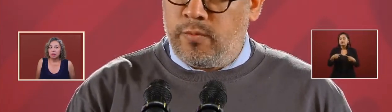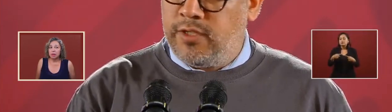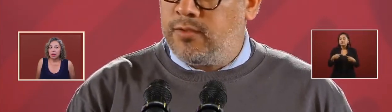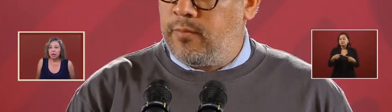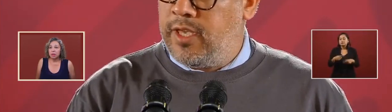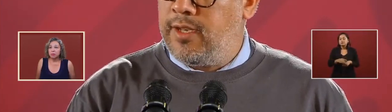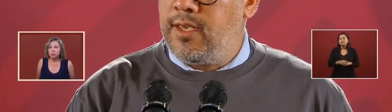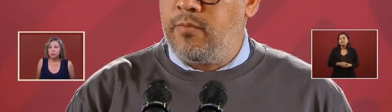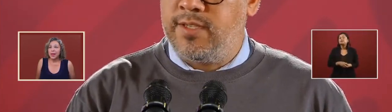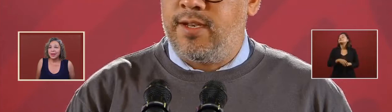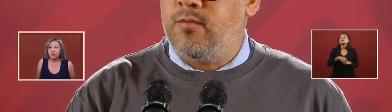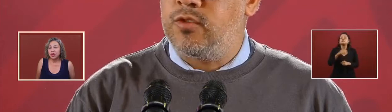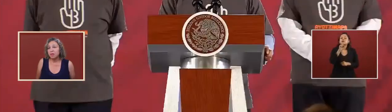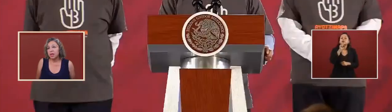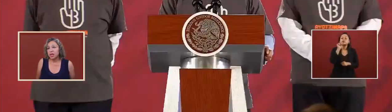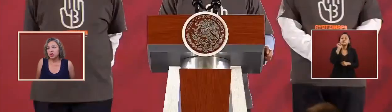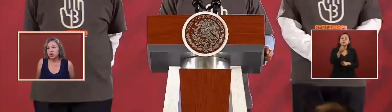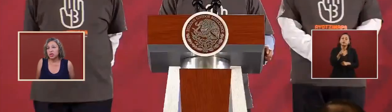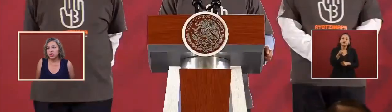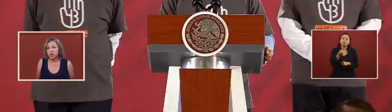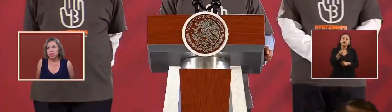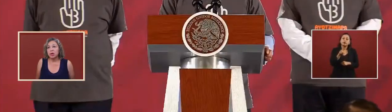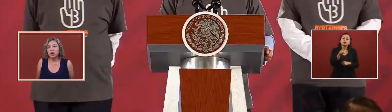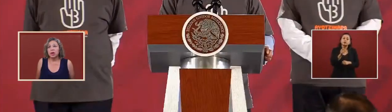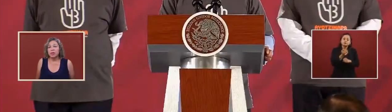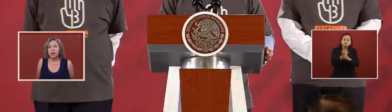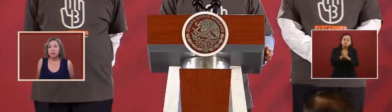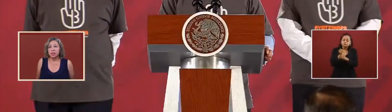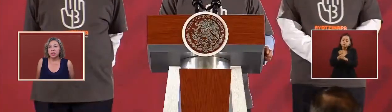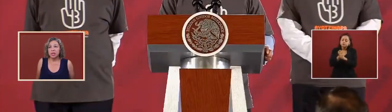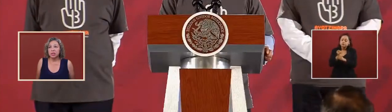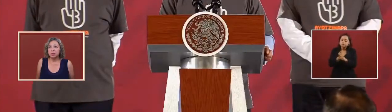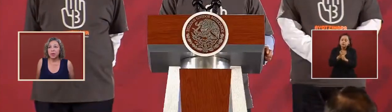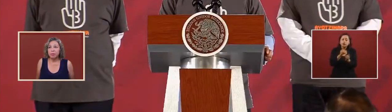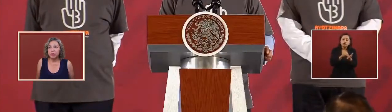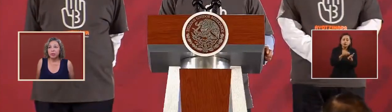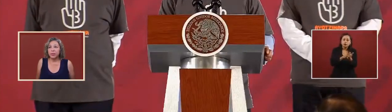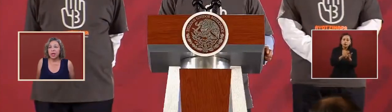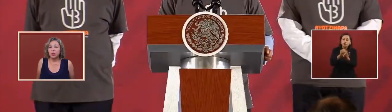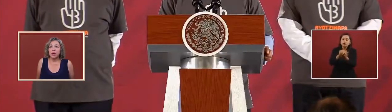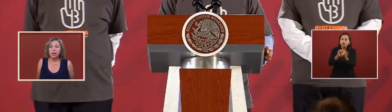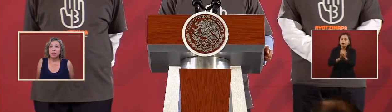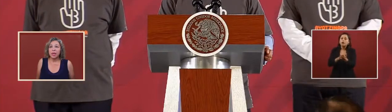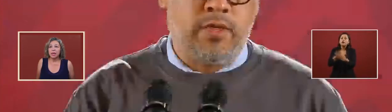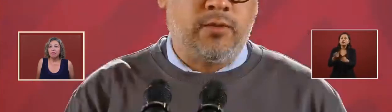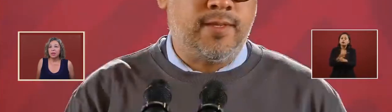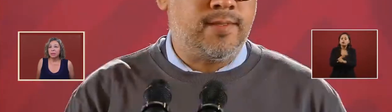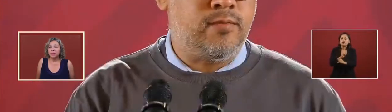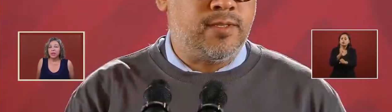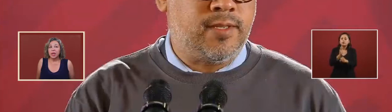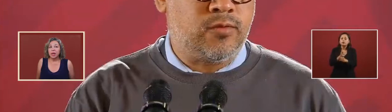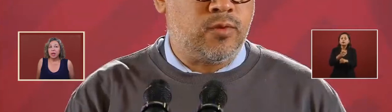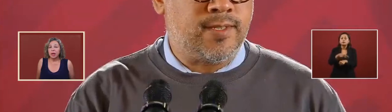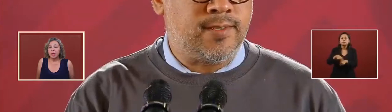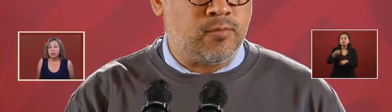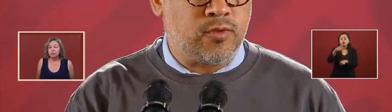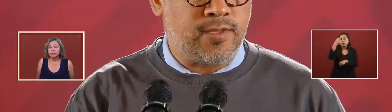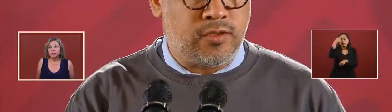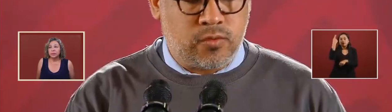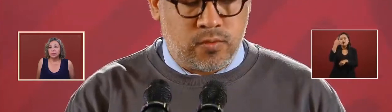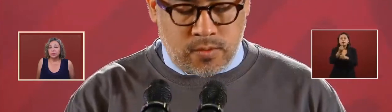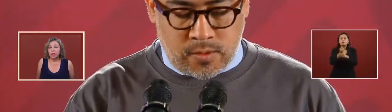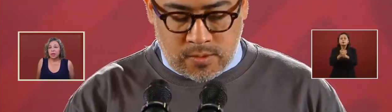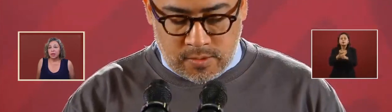bad treatment and torture that was done to people and we're going to be giving um